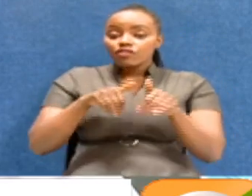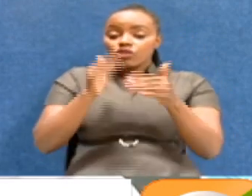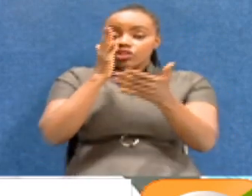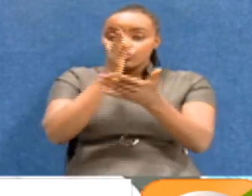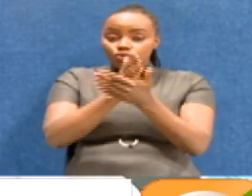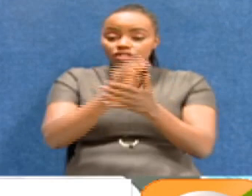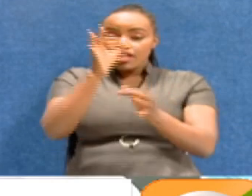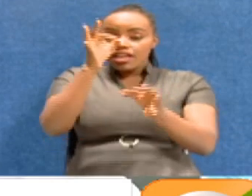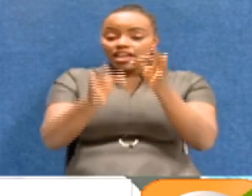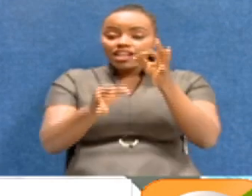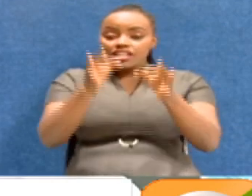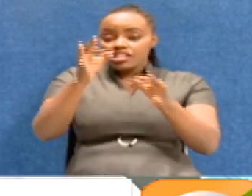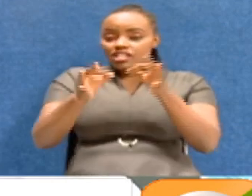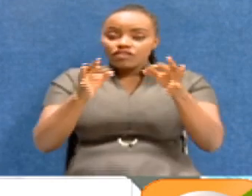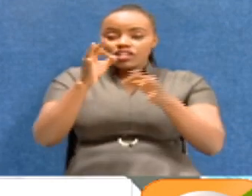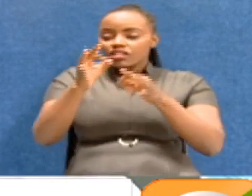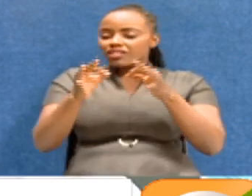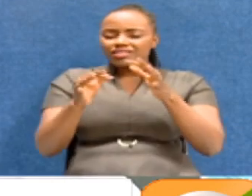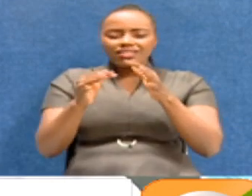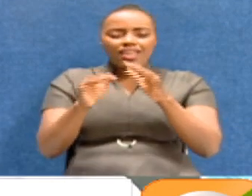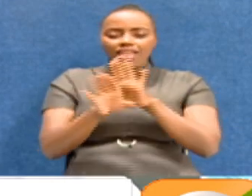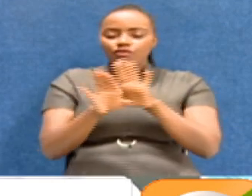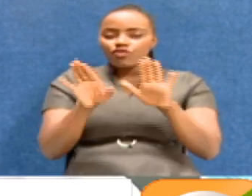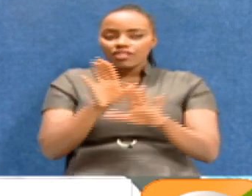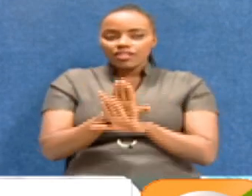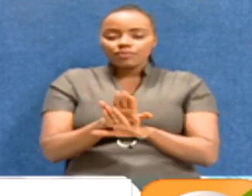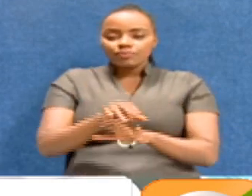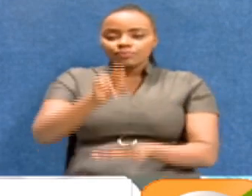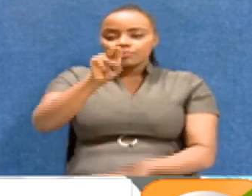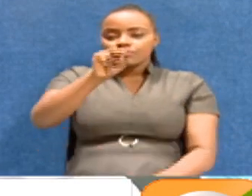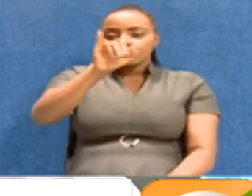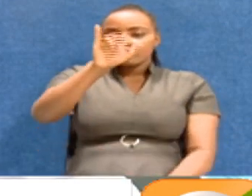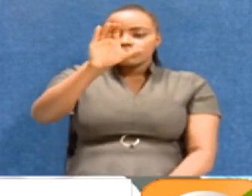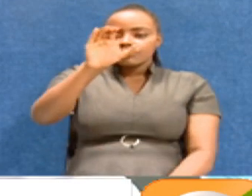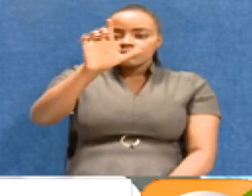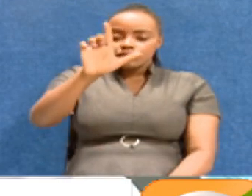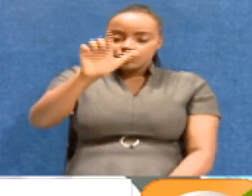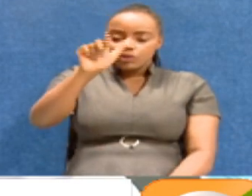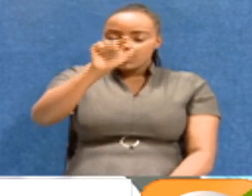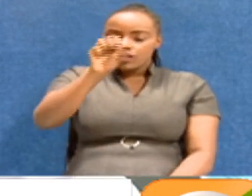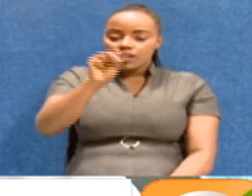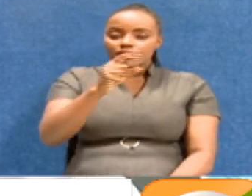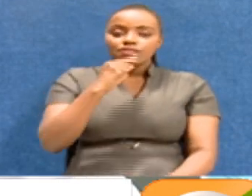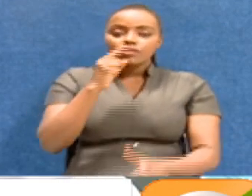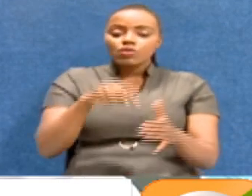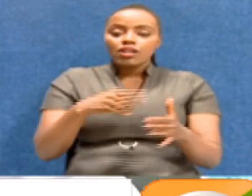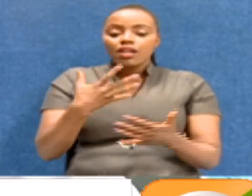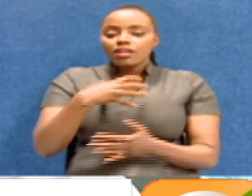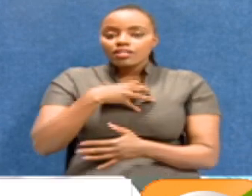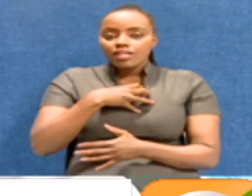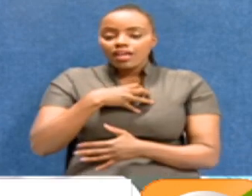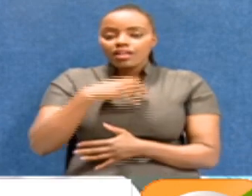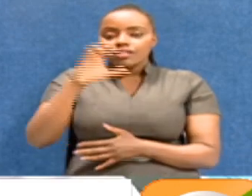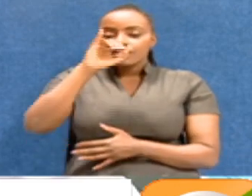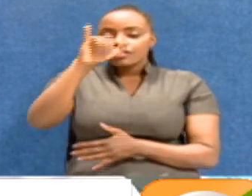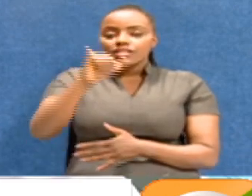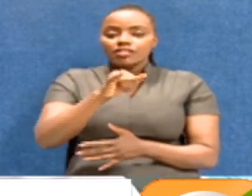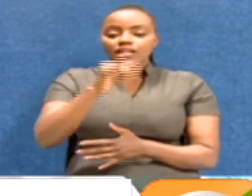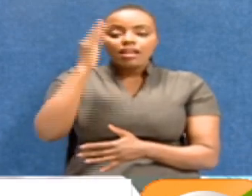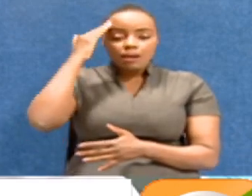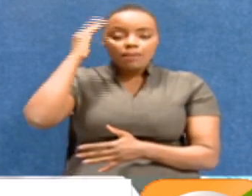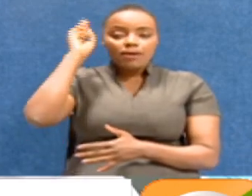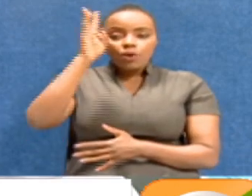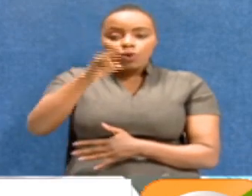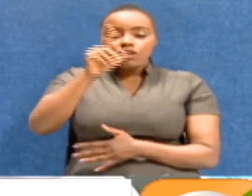justice at all costs. All right. Let's see. Nicholas Mudui here says, retired CJ David Maraga will be